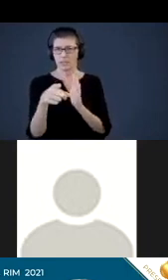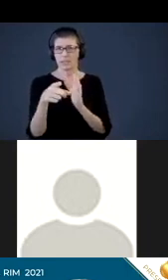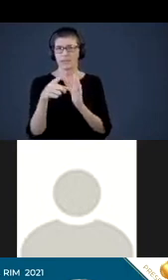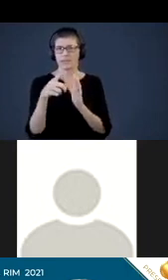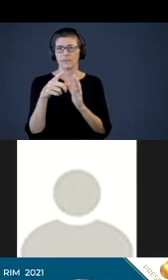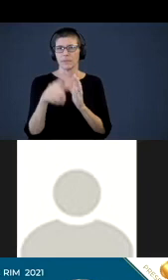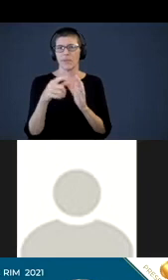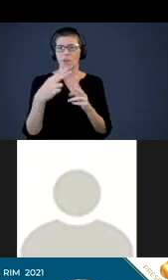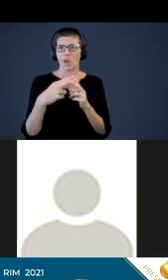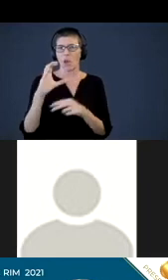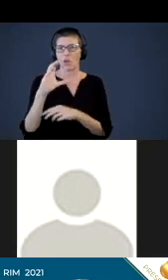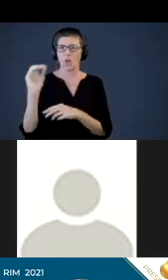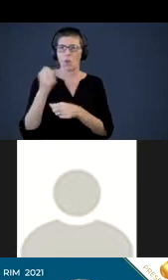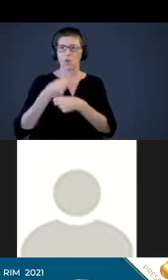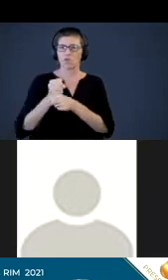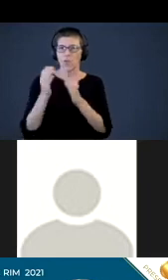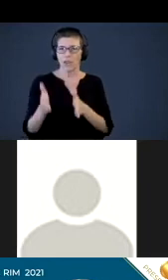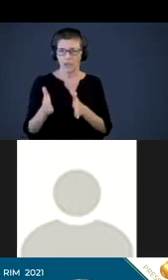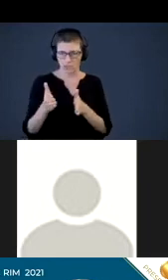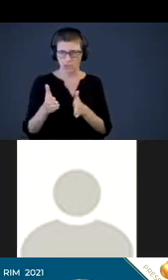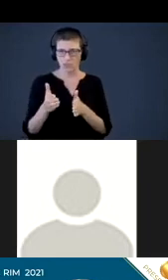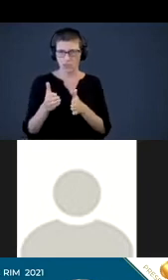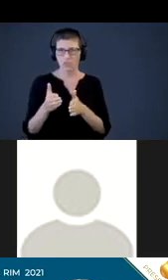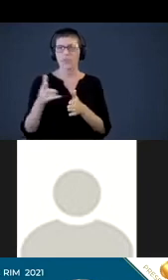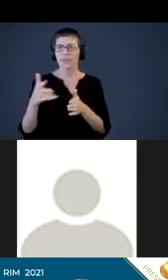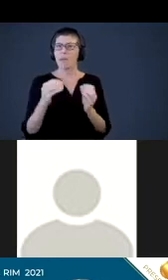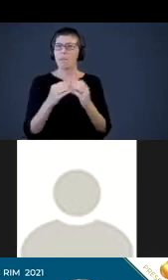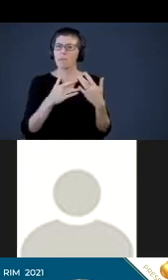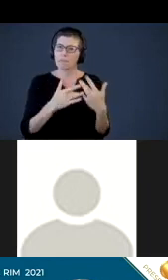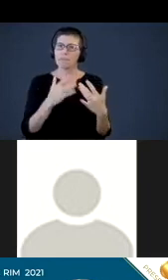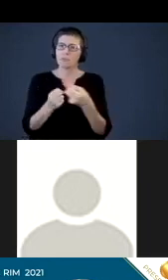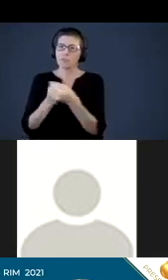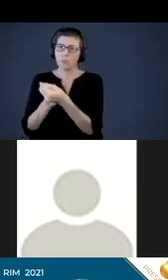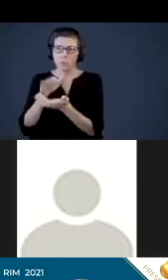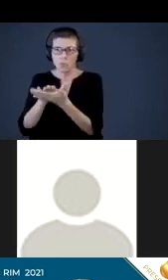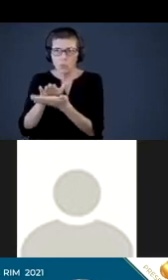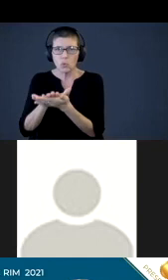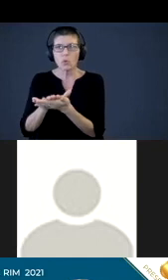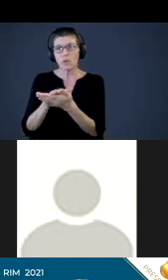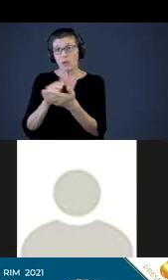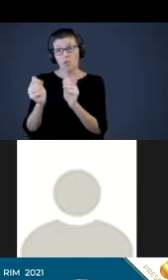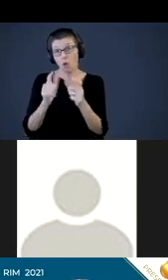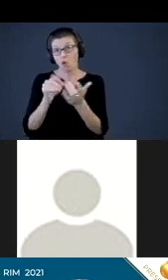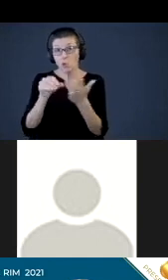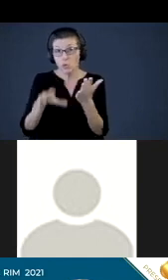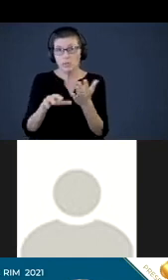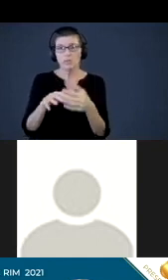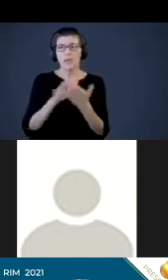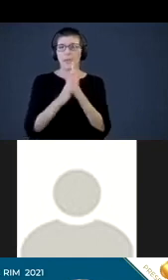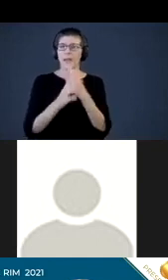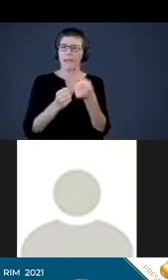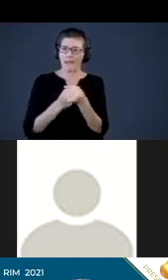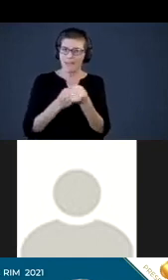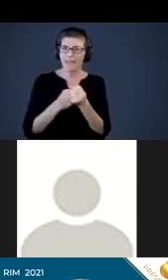as co-creators, they are more inclined to support the school and all the students become advocates and role